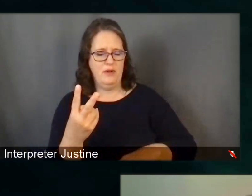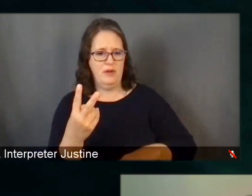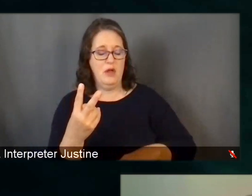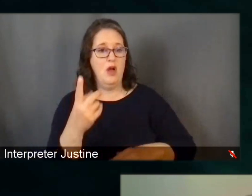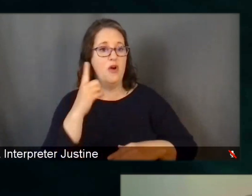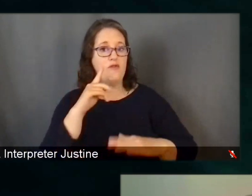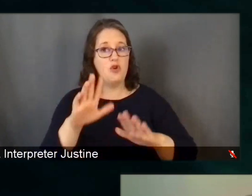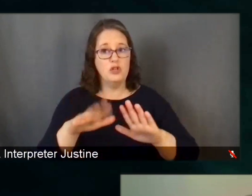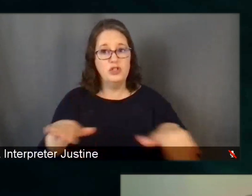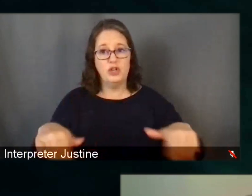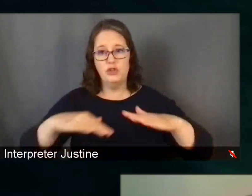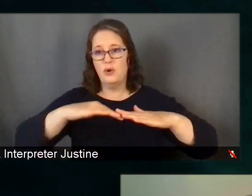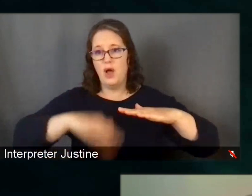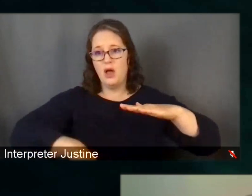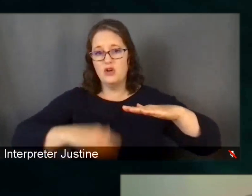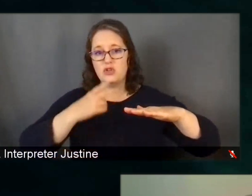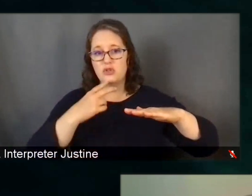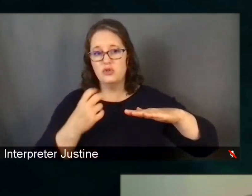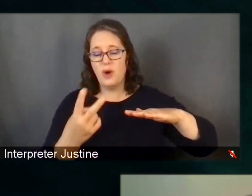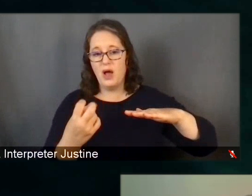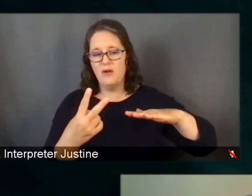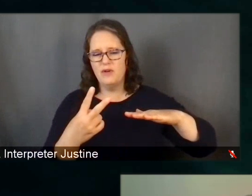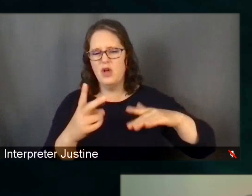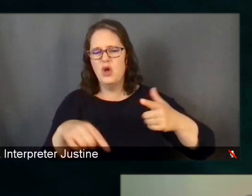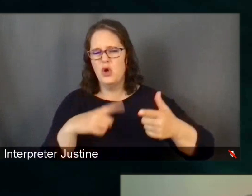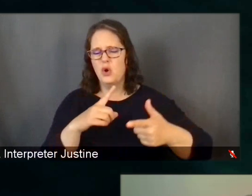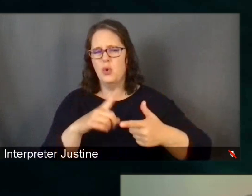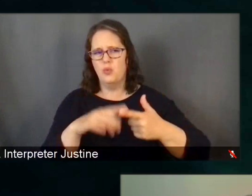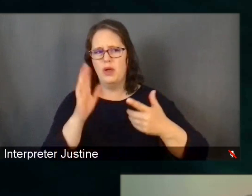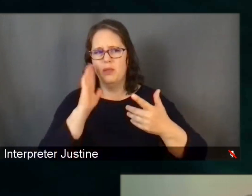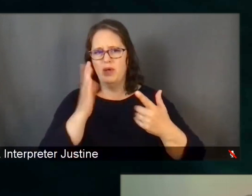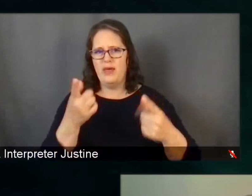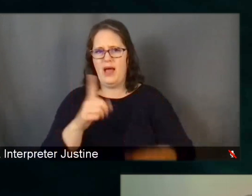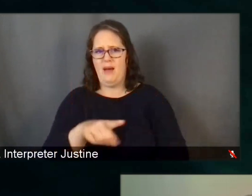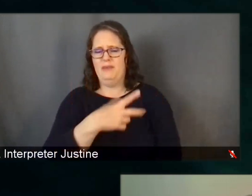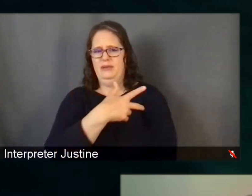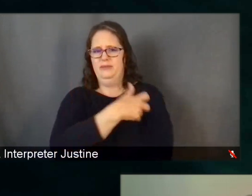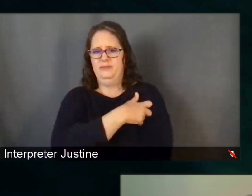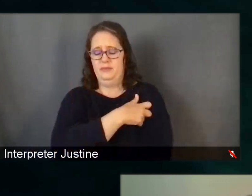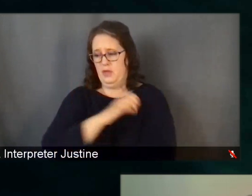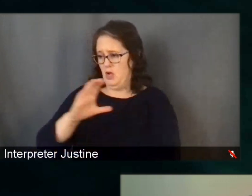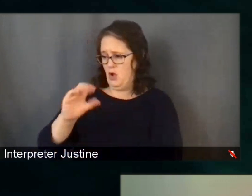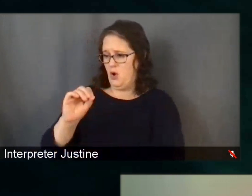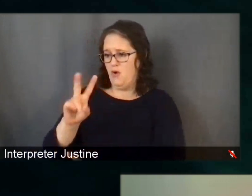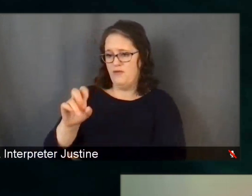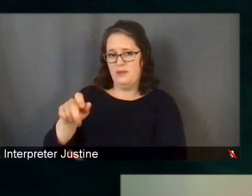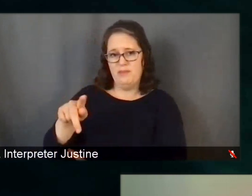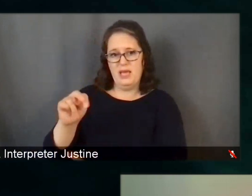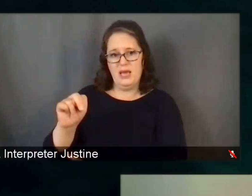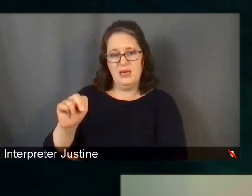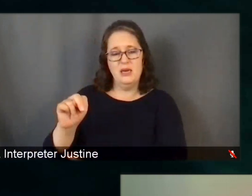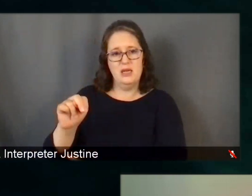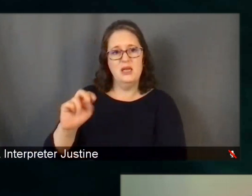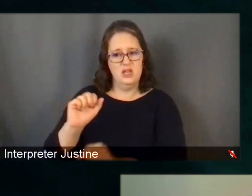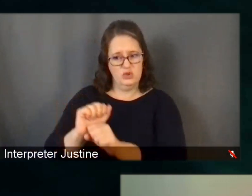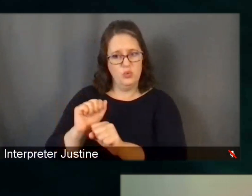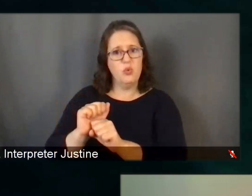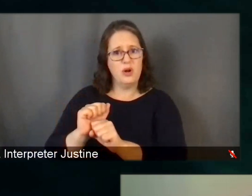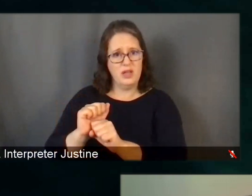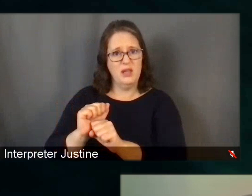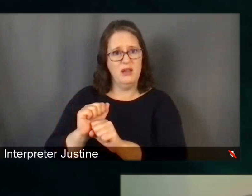younger than 12? Has the CoVPN been working on trials in that patient population, or that people population?